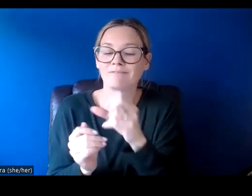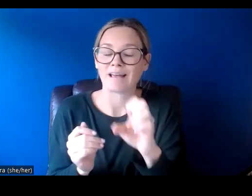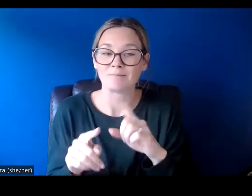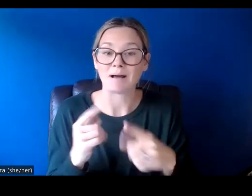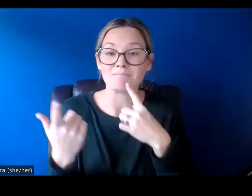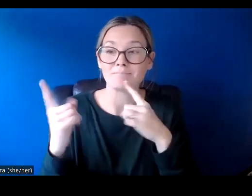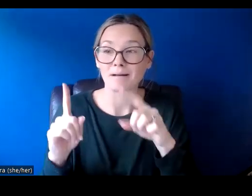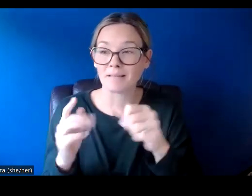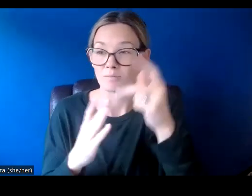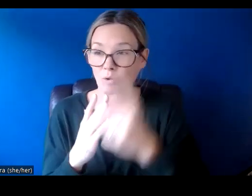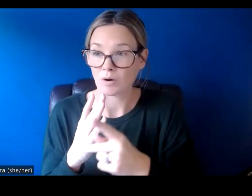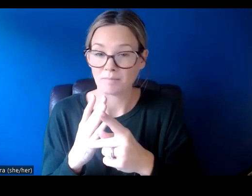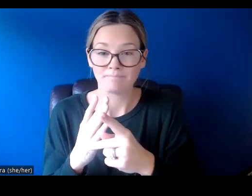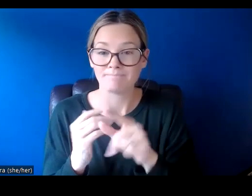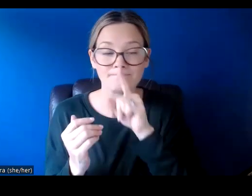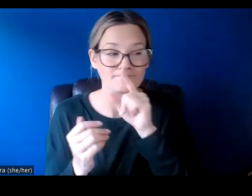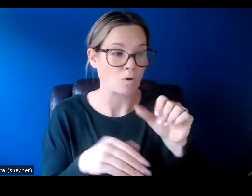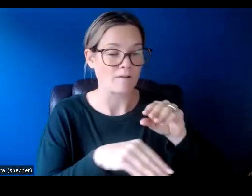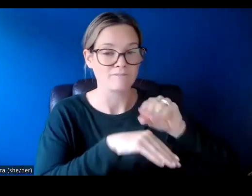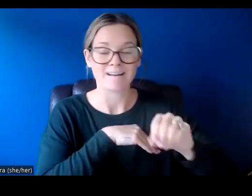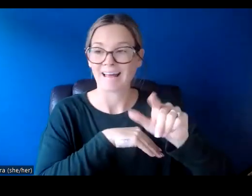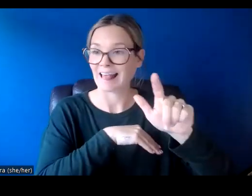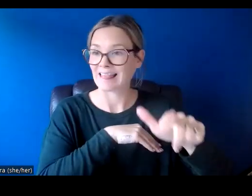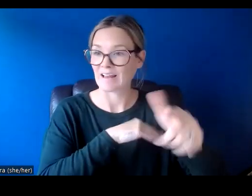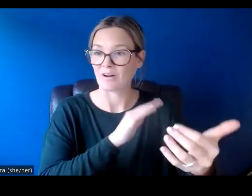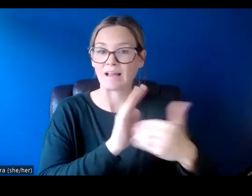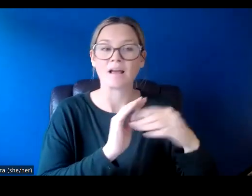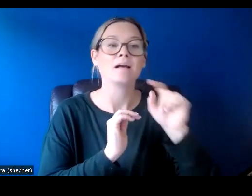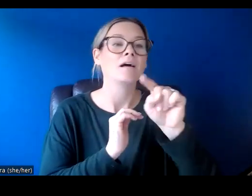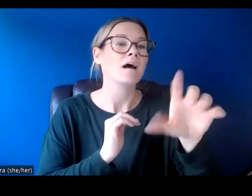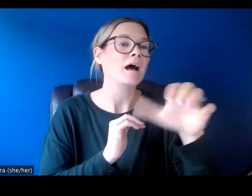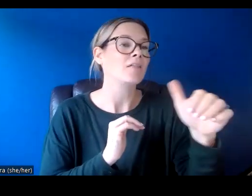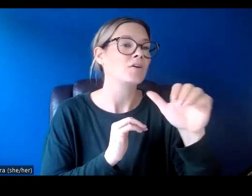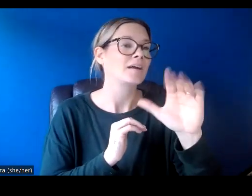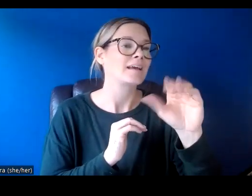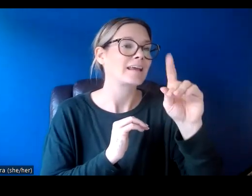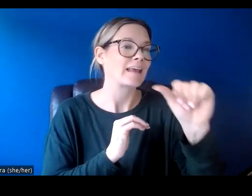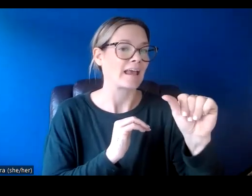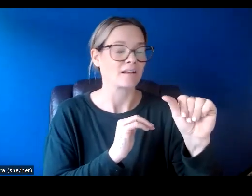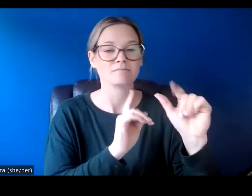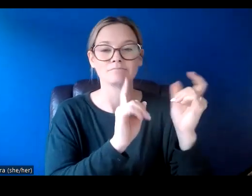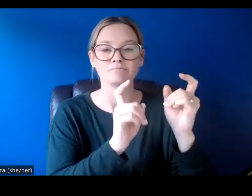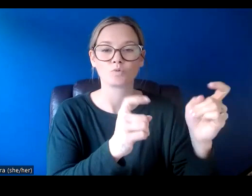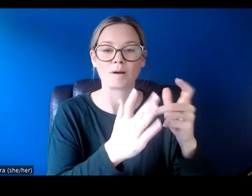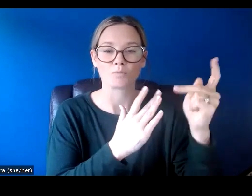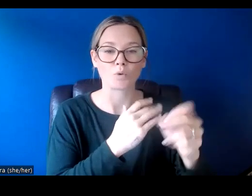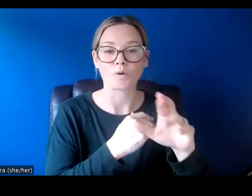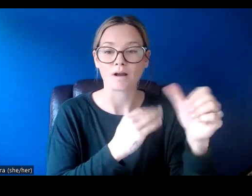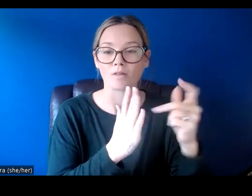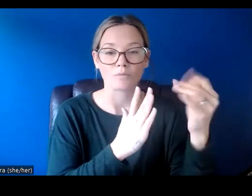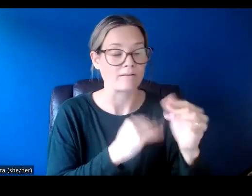successful in this program, it does not affect your eligibility for other CADA grant programs or for other projects.